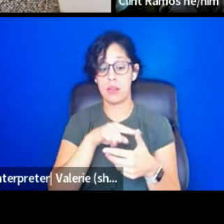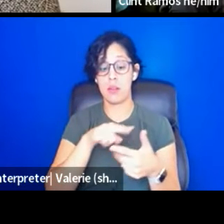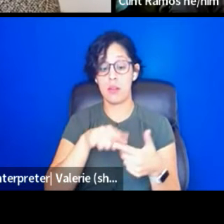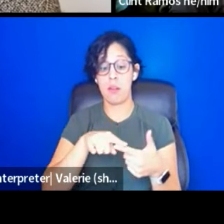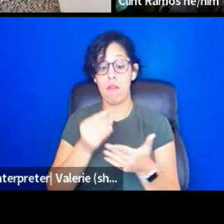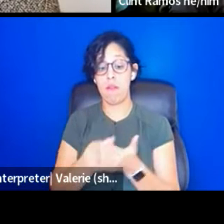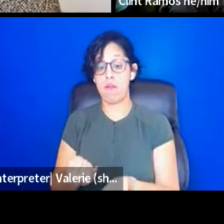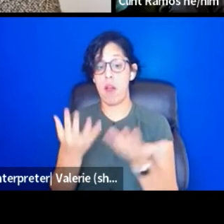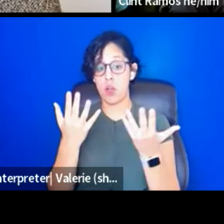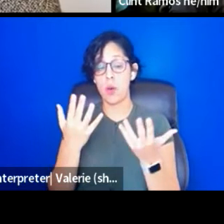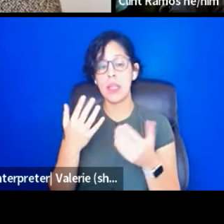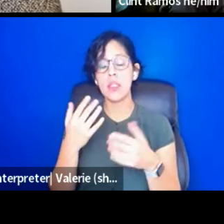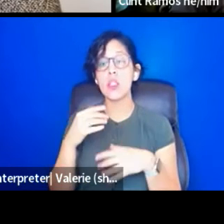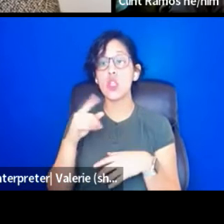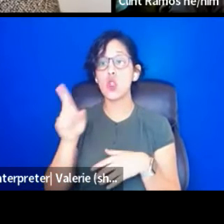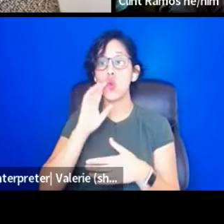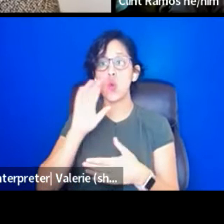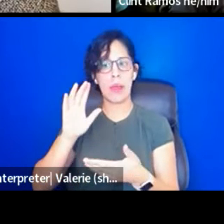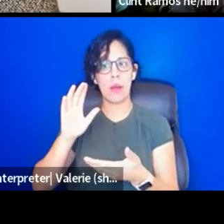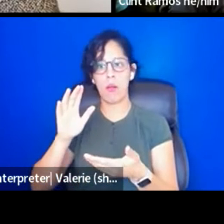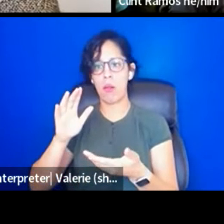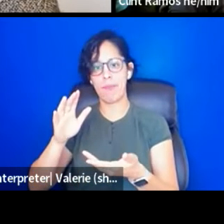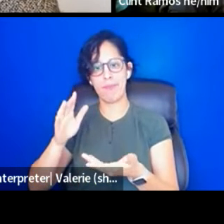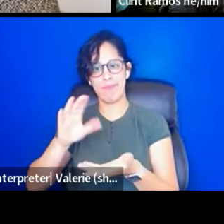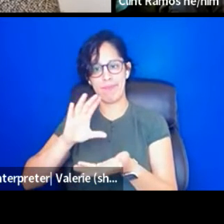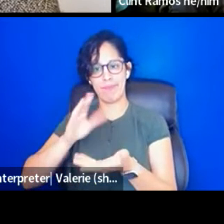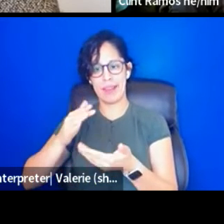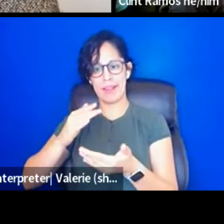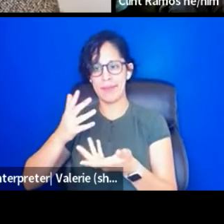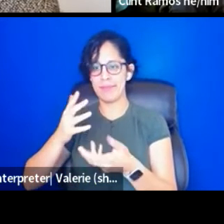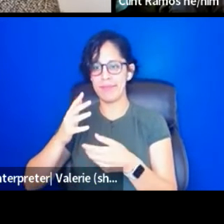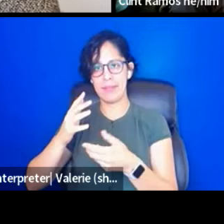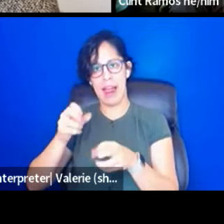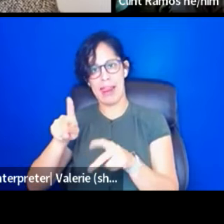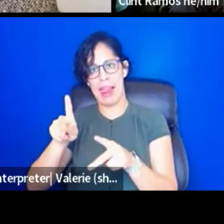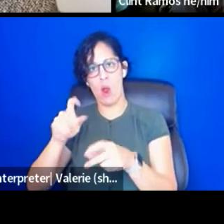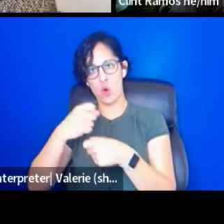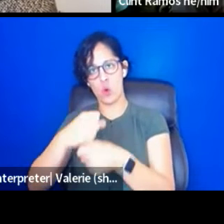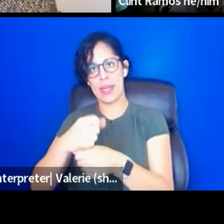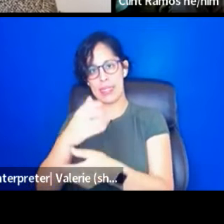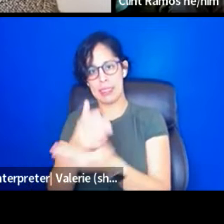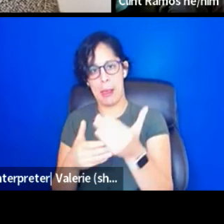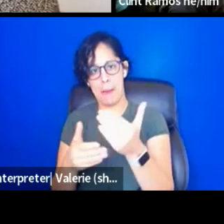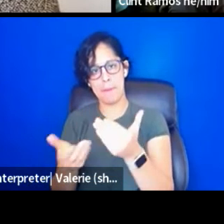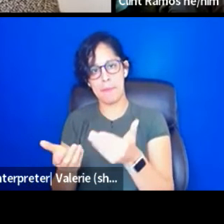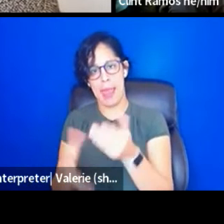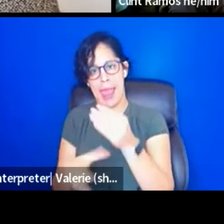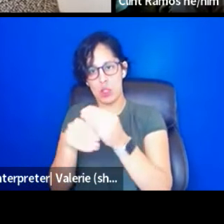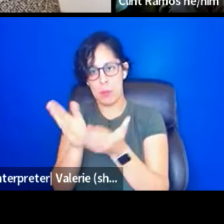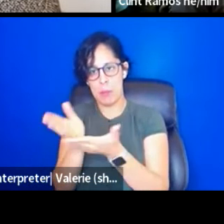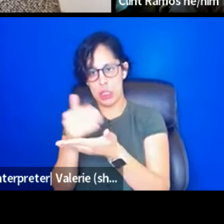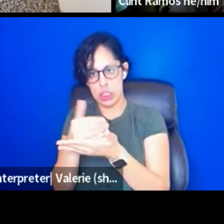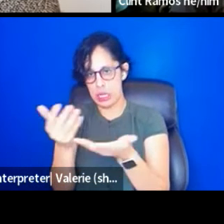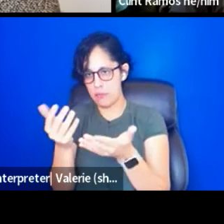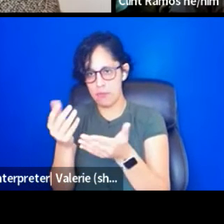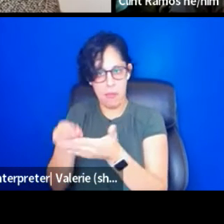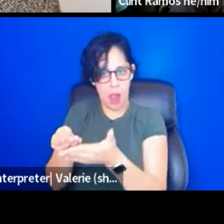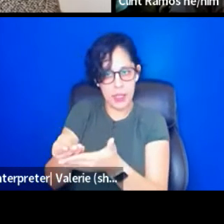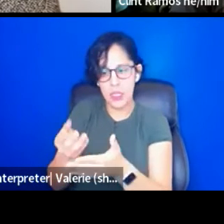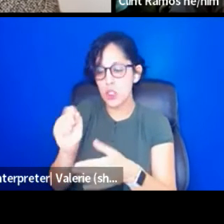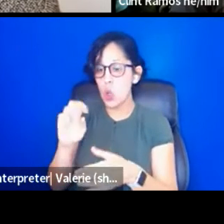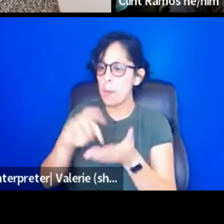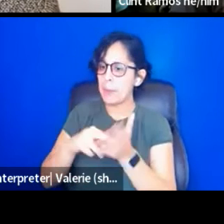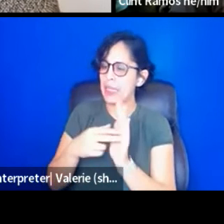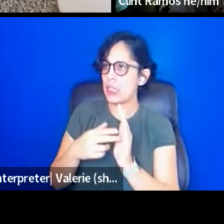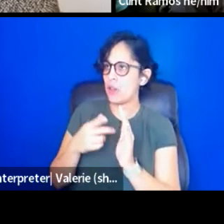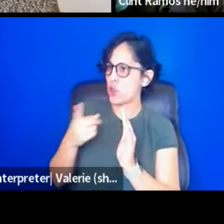the glass that you create. How can you use access needs? Um, it was beautiful. Jenna shared is, um, engage in access needs.